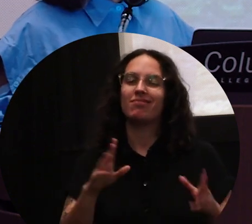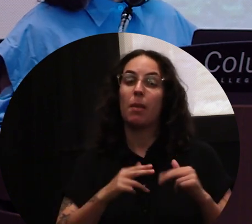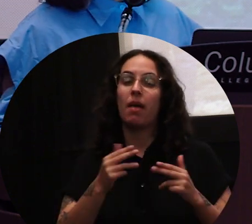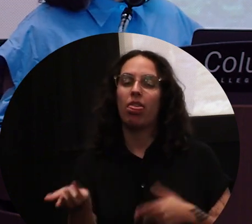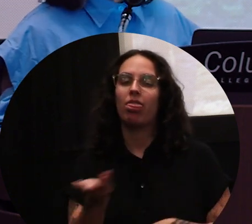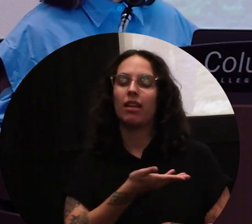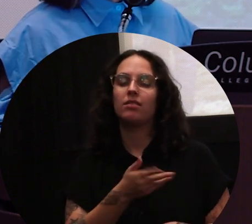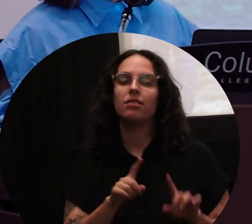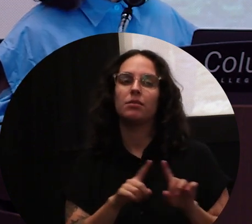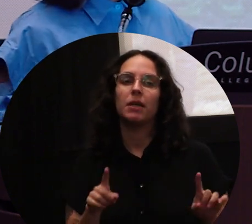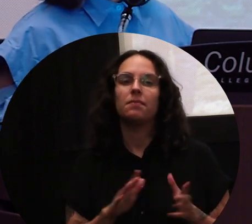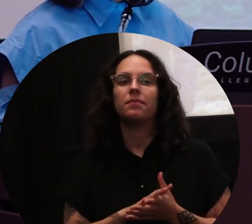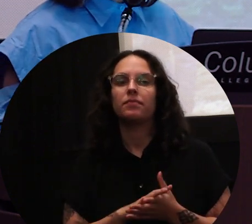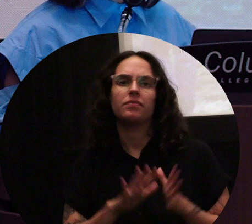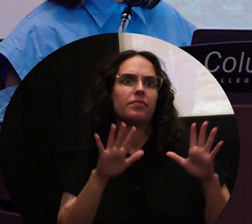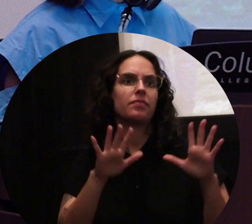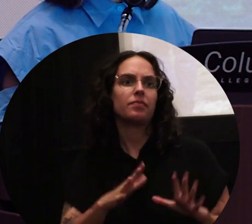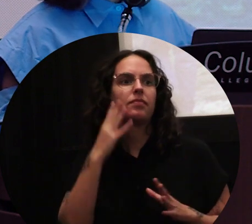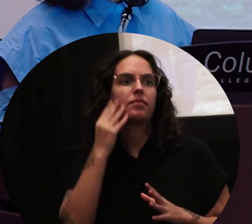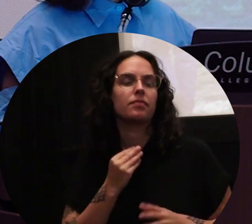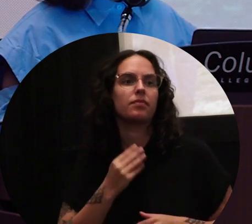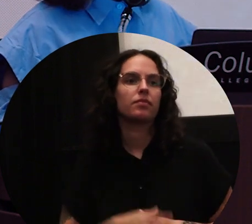it was really such a great, great experience.